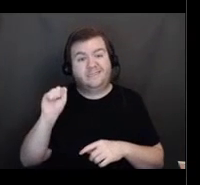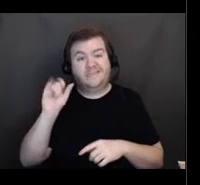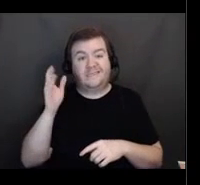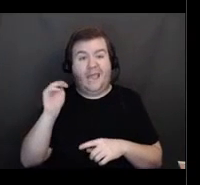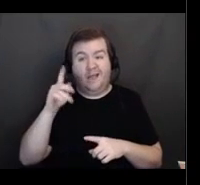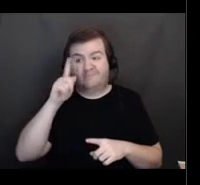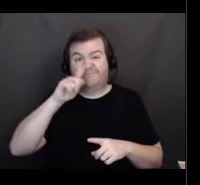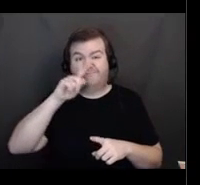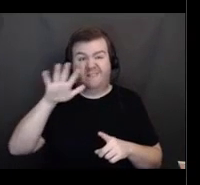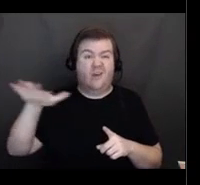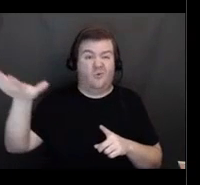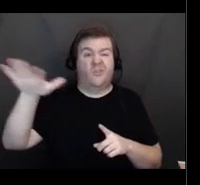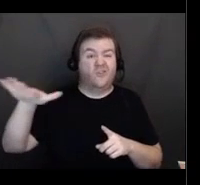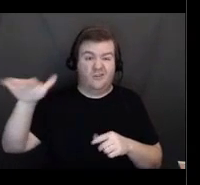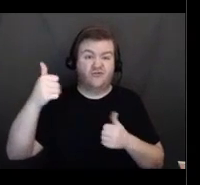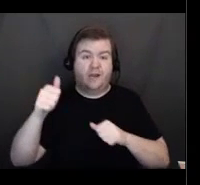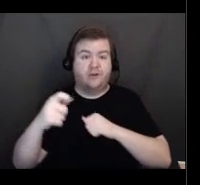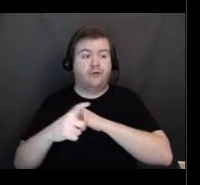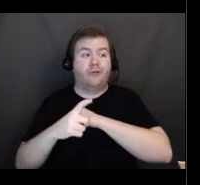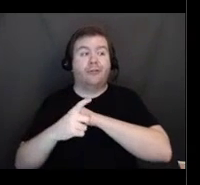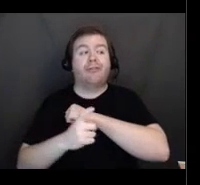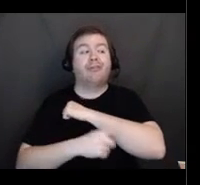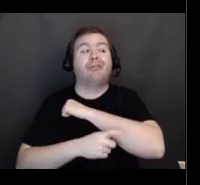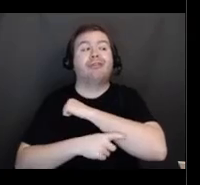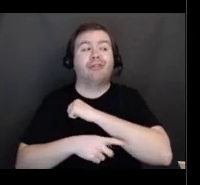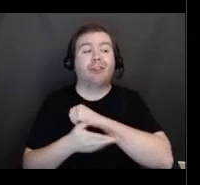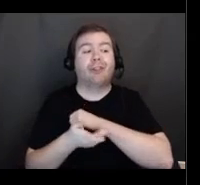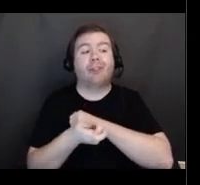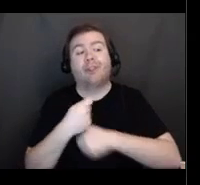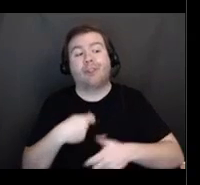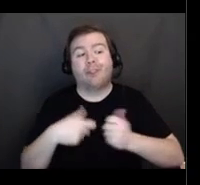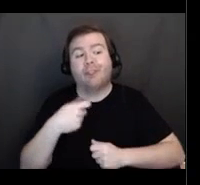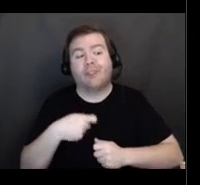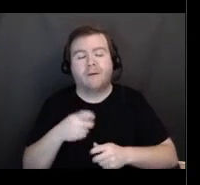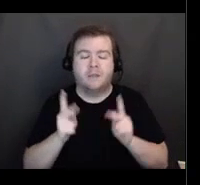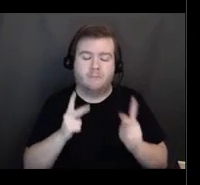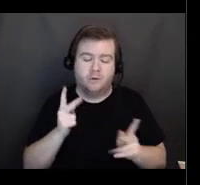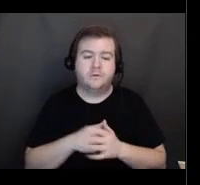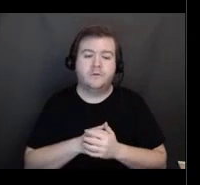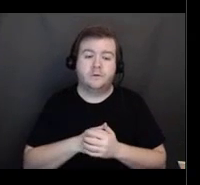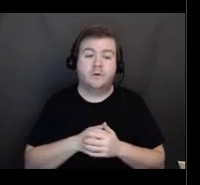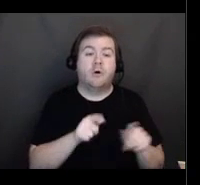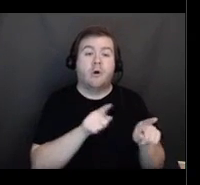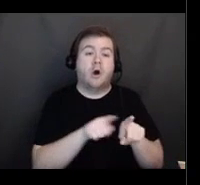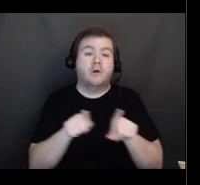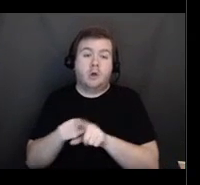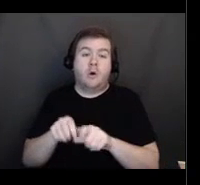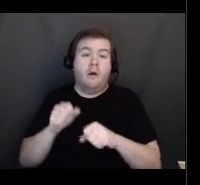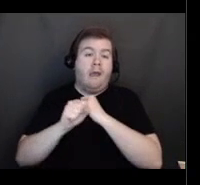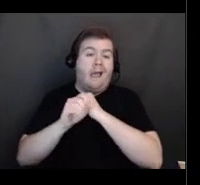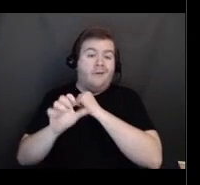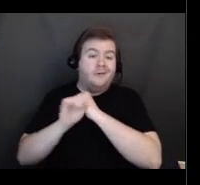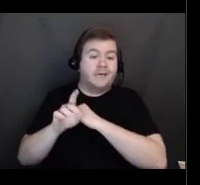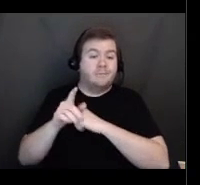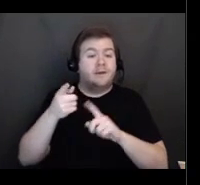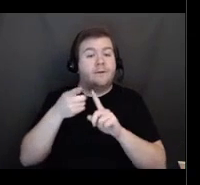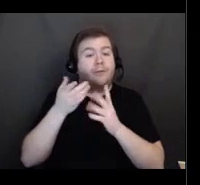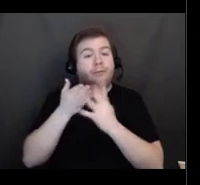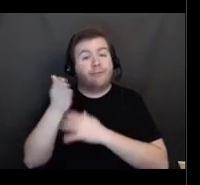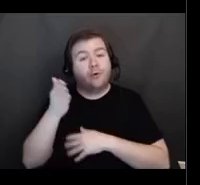They should, folks should also be wary of advertisements for vaccines through social media platforms, email,